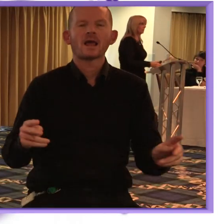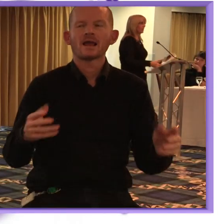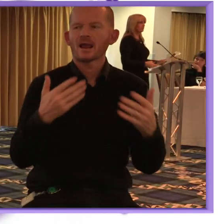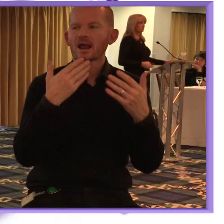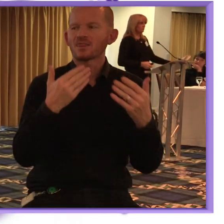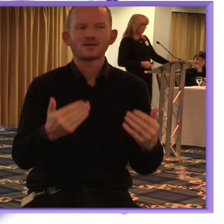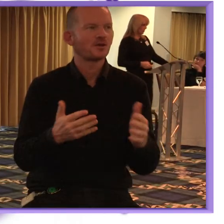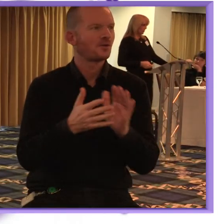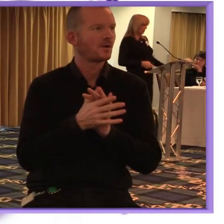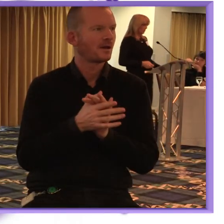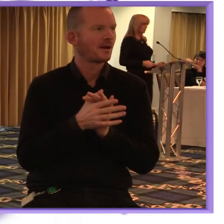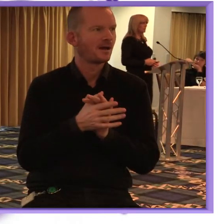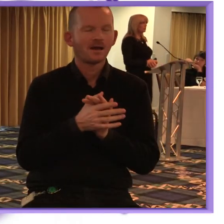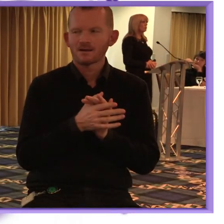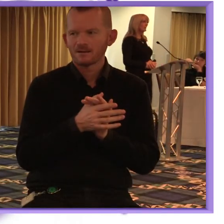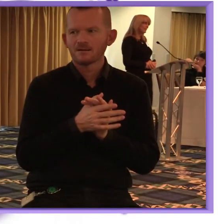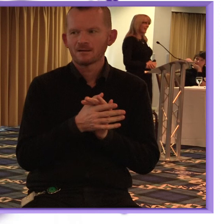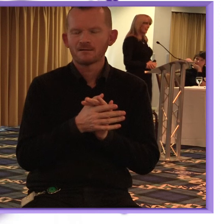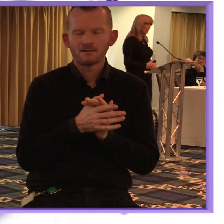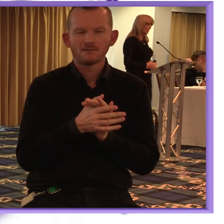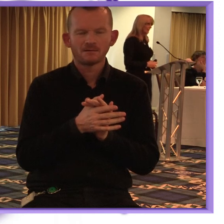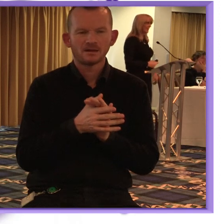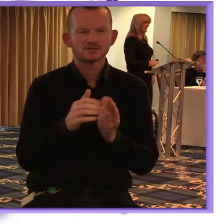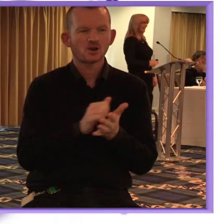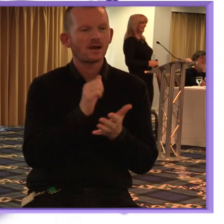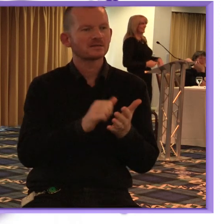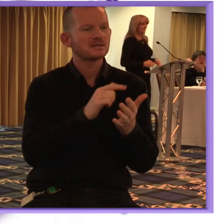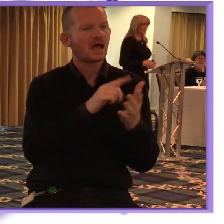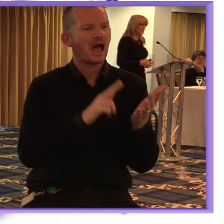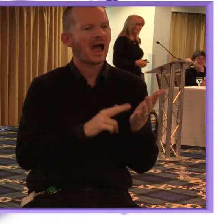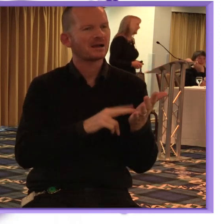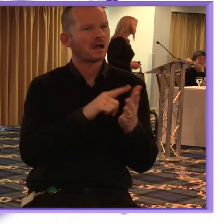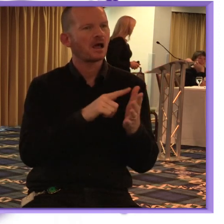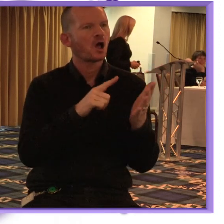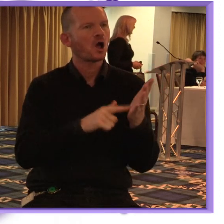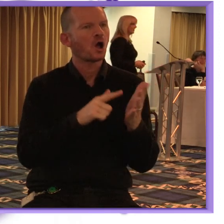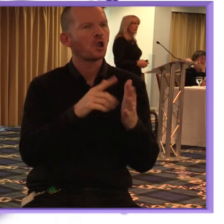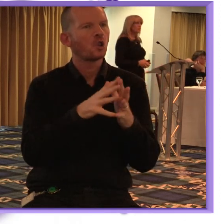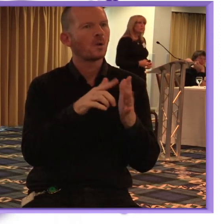okay thank you and uh sorry we just need to correct that it's anna lewis